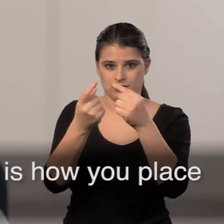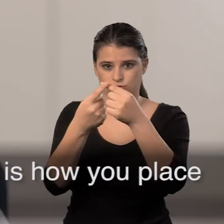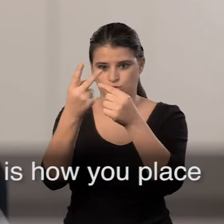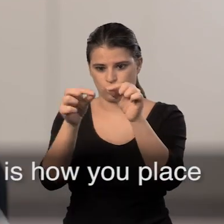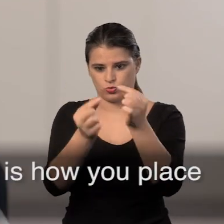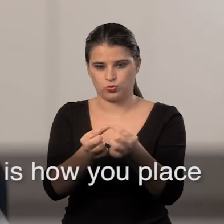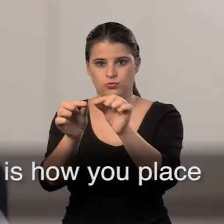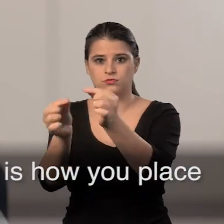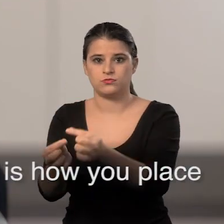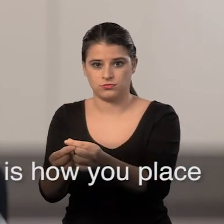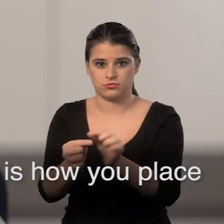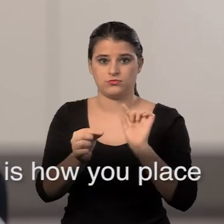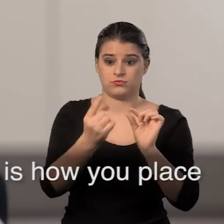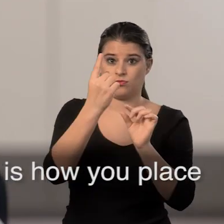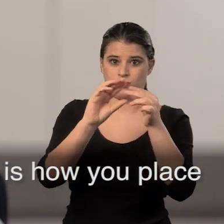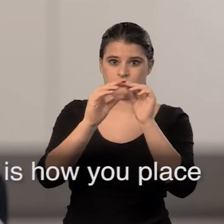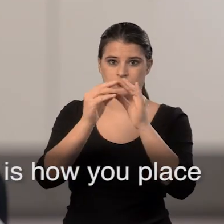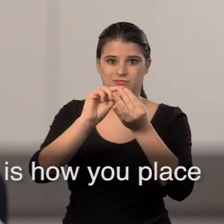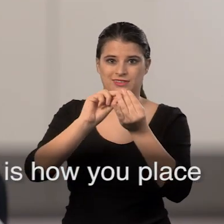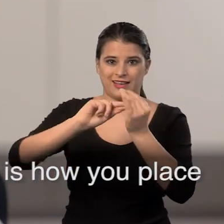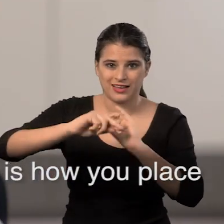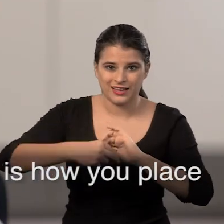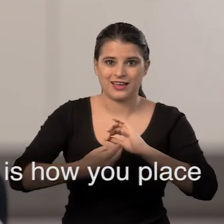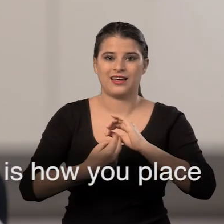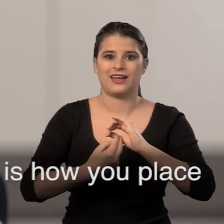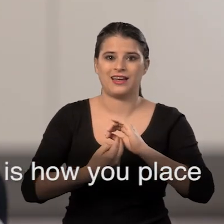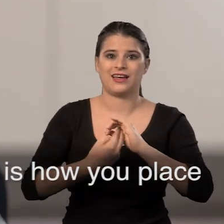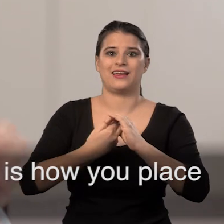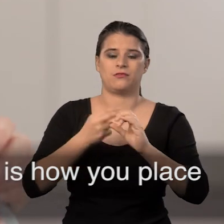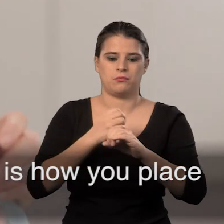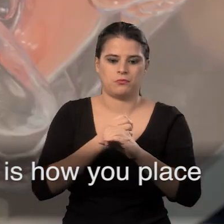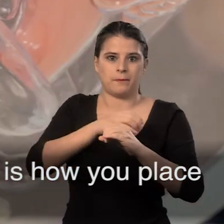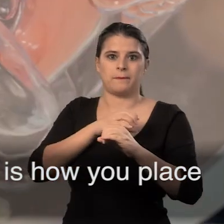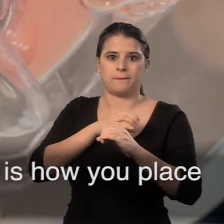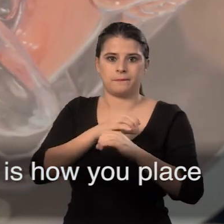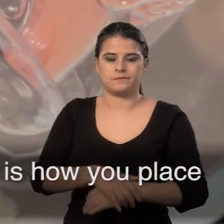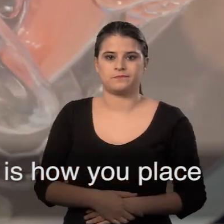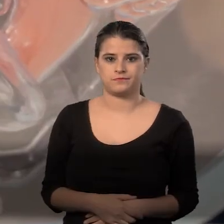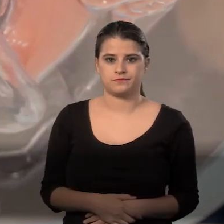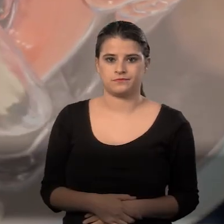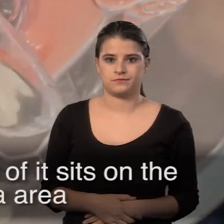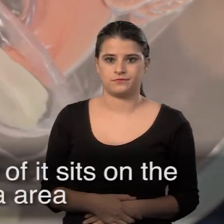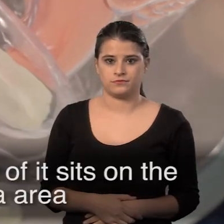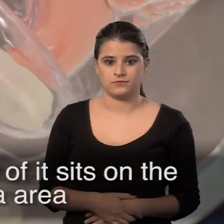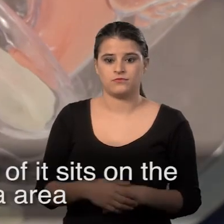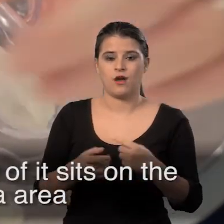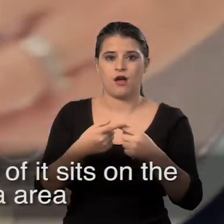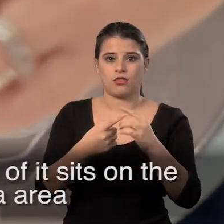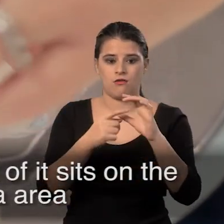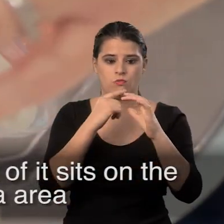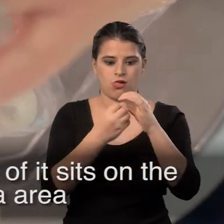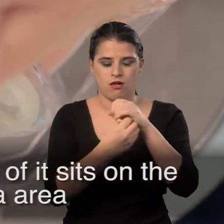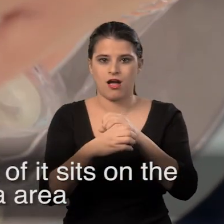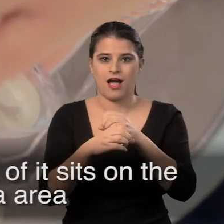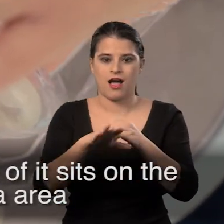It has a ring which is internal to it, which is how you place it inside the vagina. It's placed inside